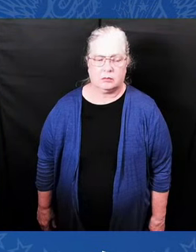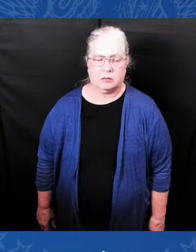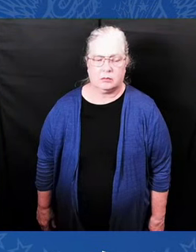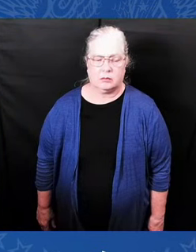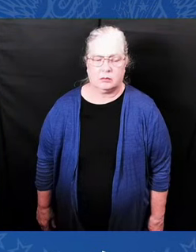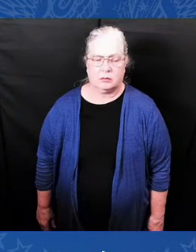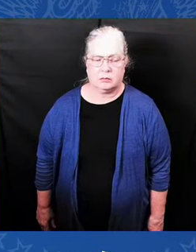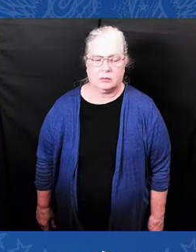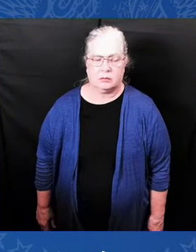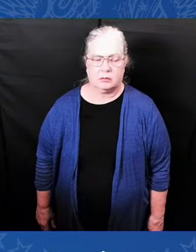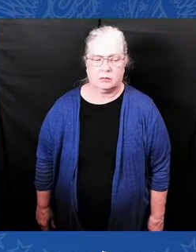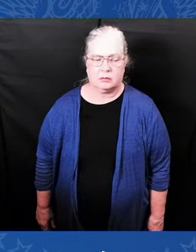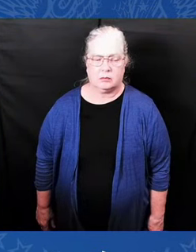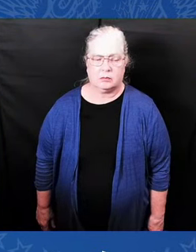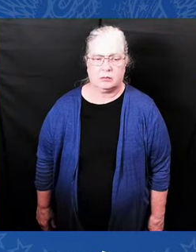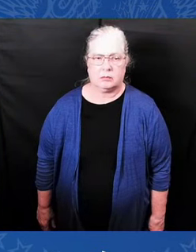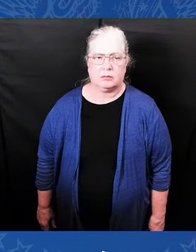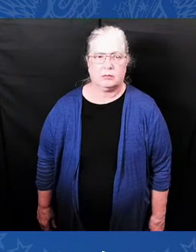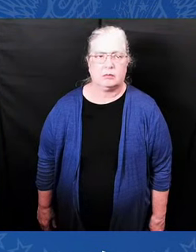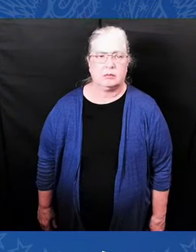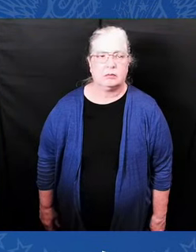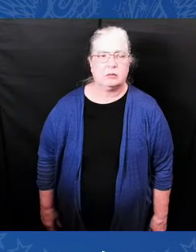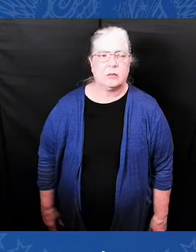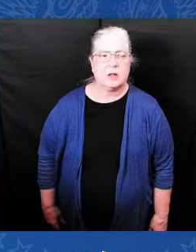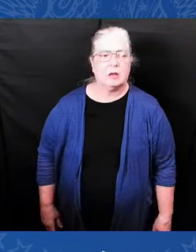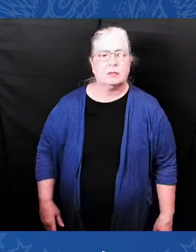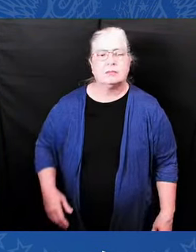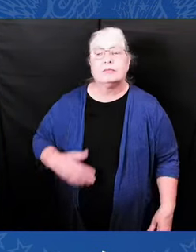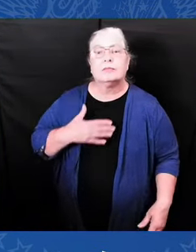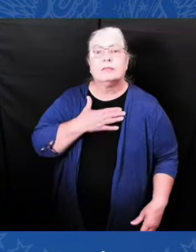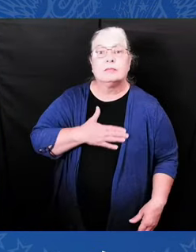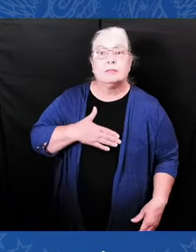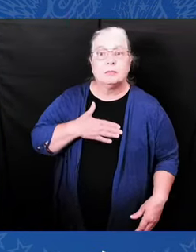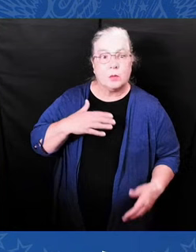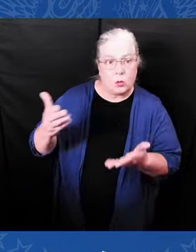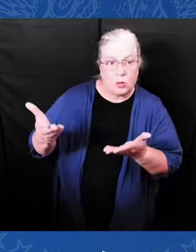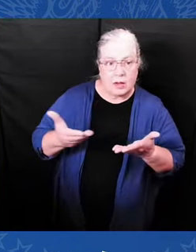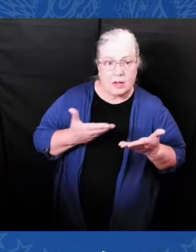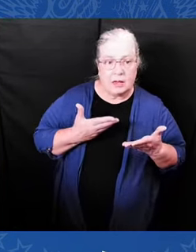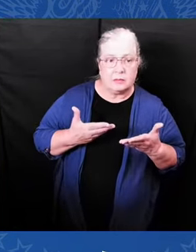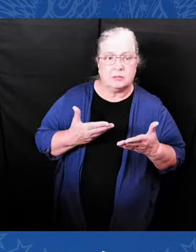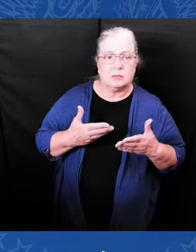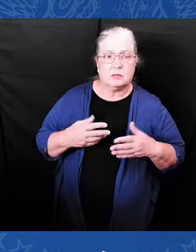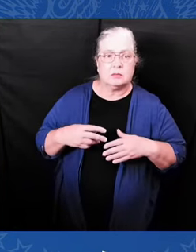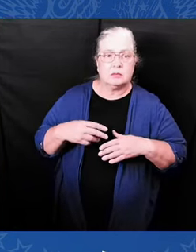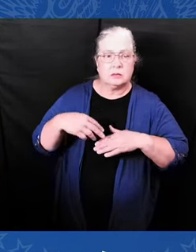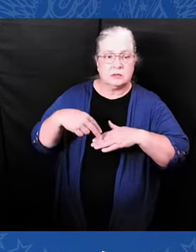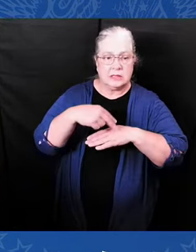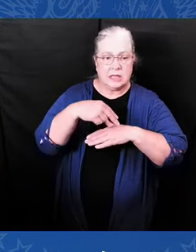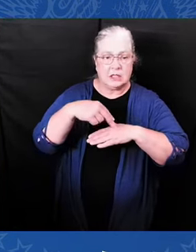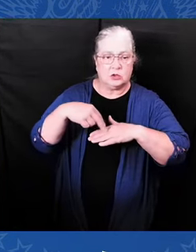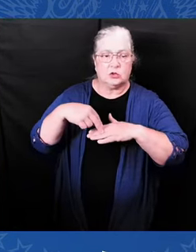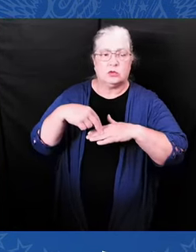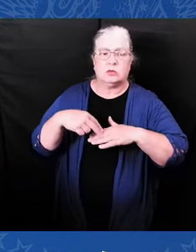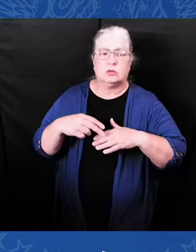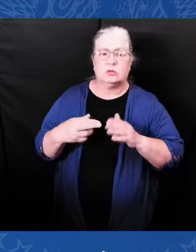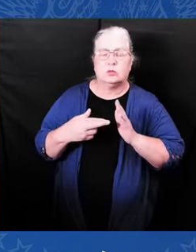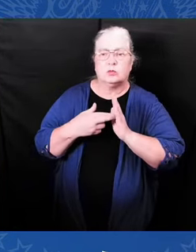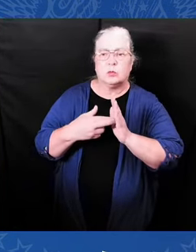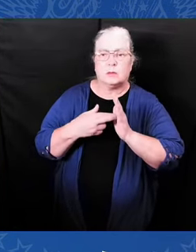Please welcome to the stage Representative Terri A. Sewell and Representative Stephen Horsford.